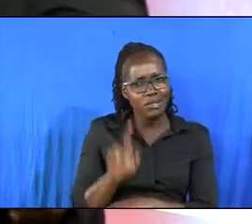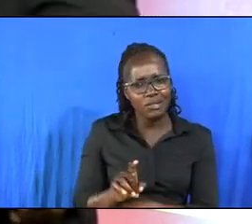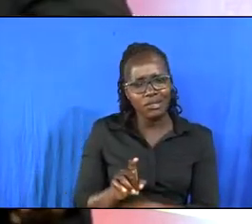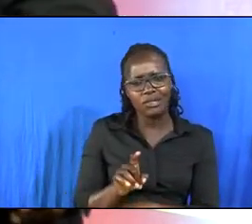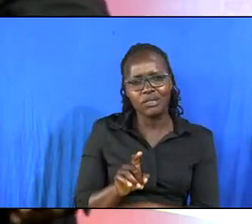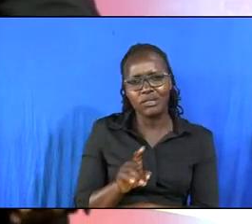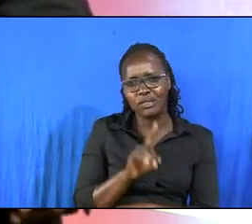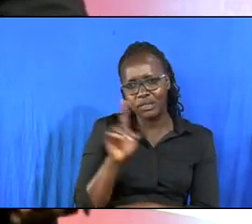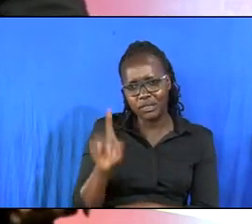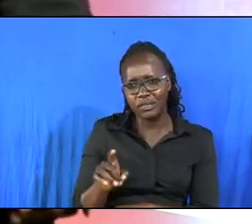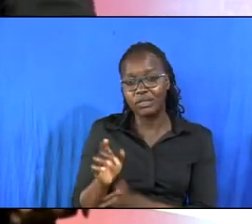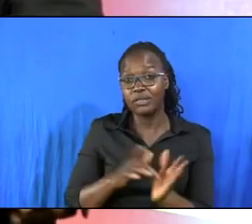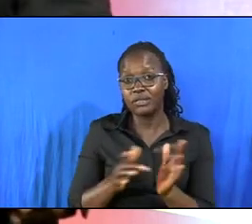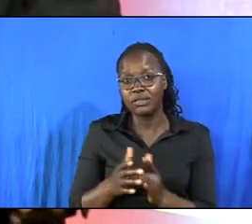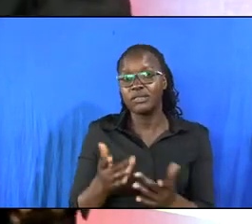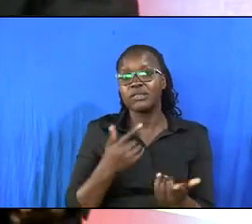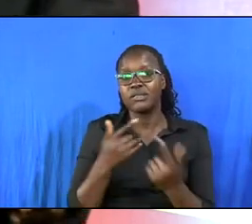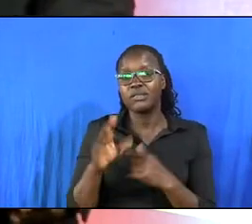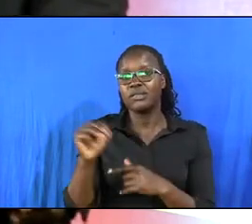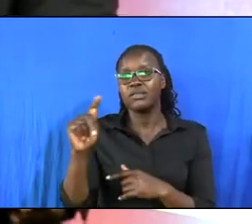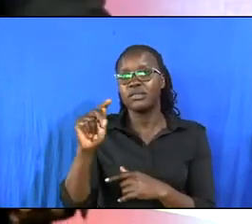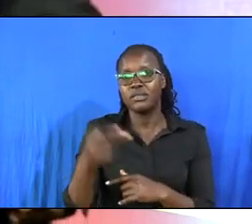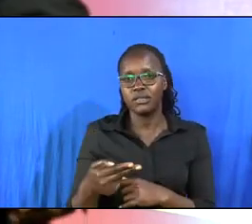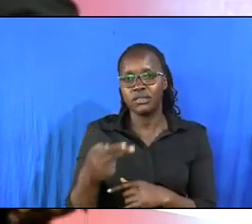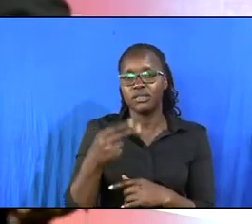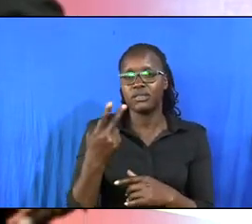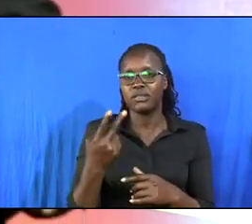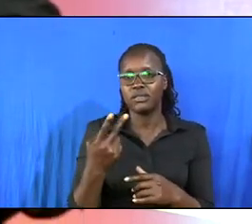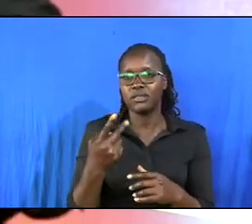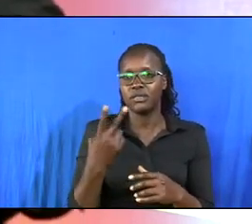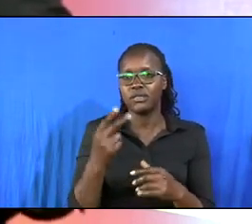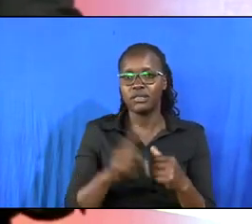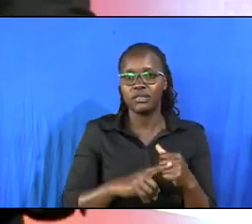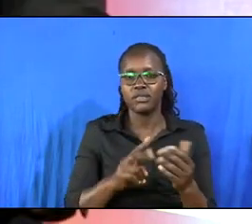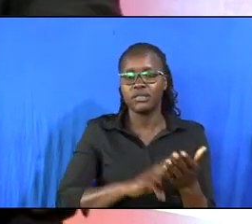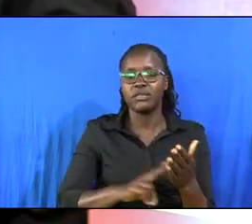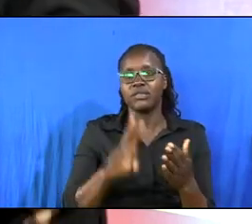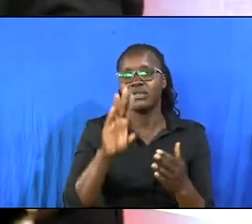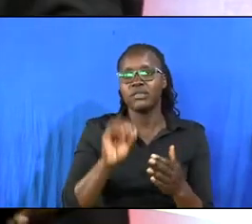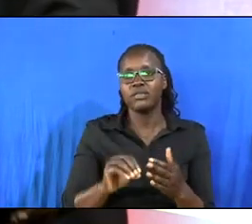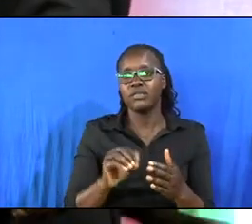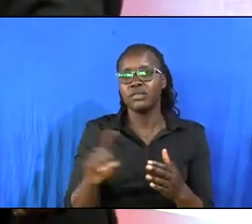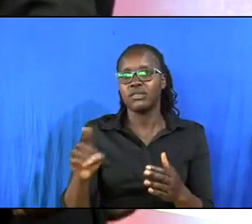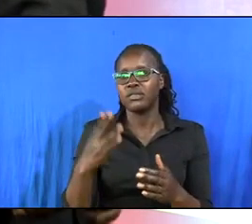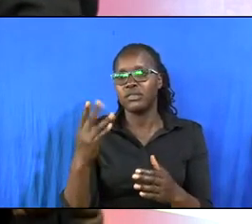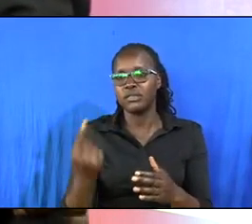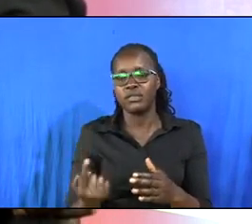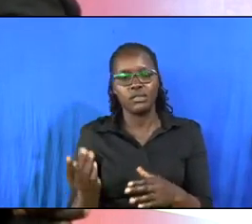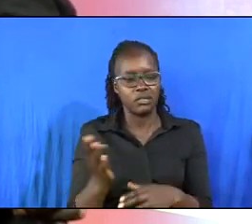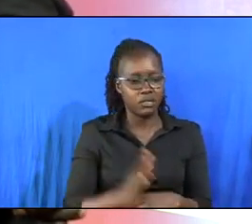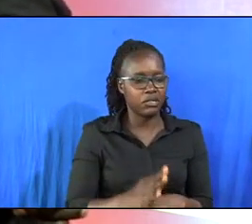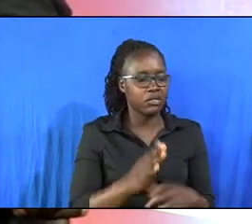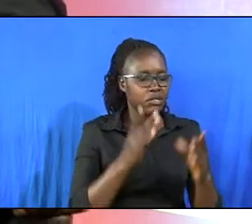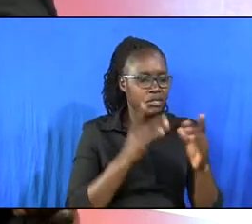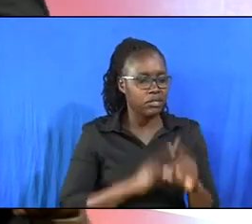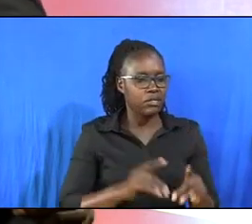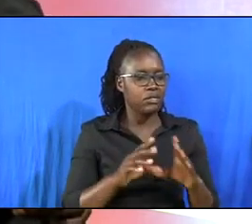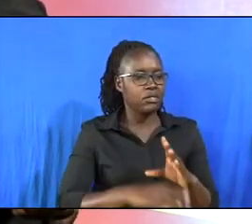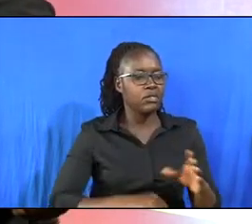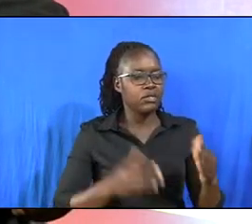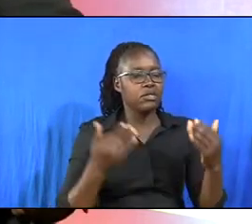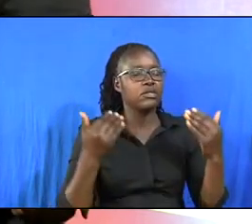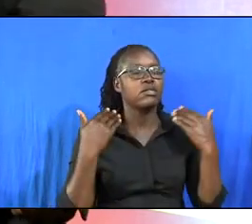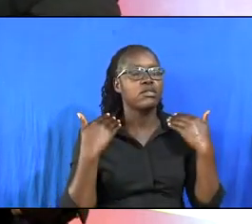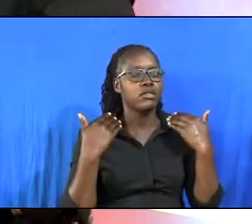See, the Bible tells us in Matthew 26, verse 40 and 41, then he returned to his disciples and found them